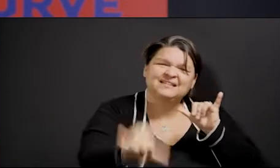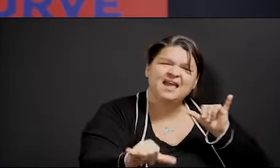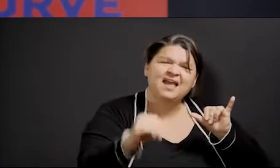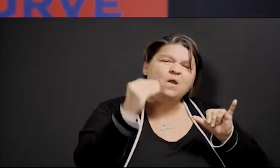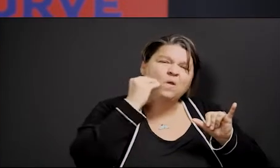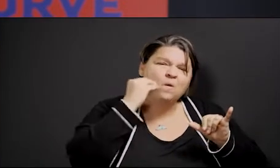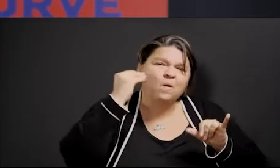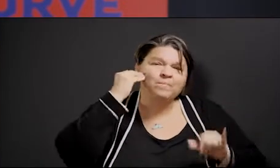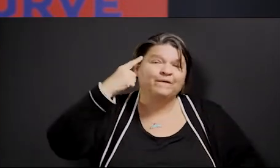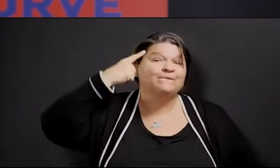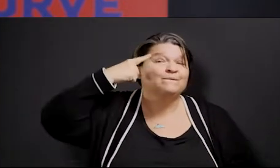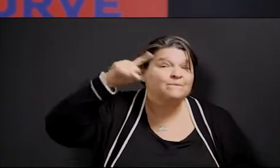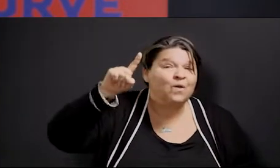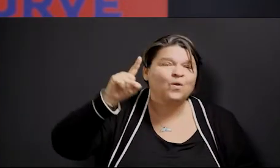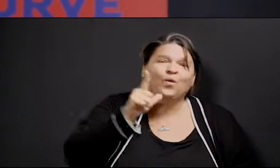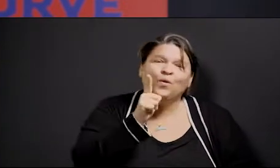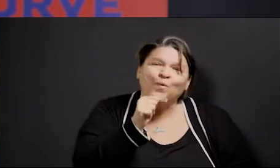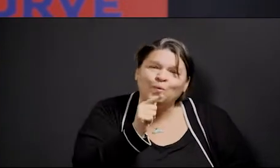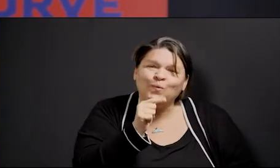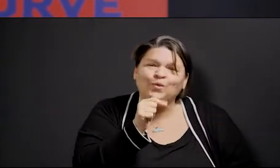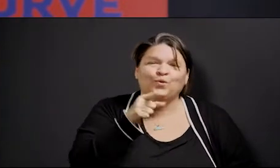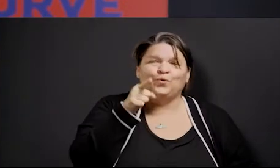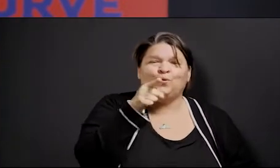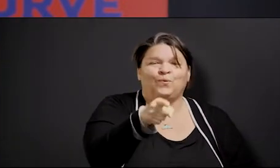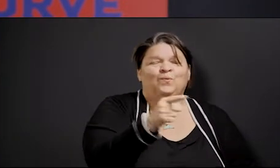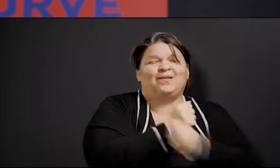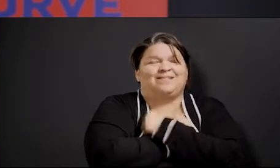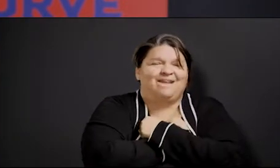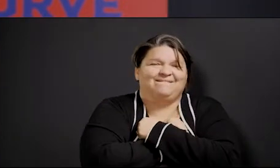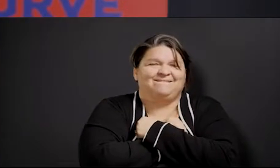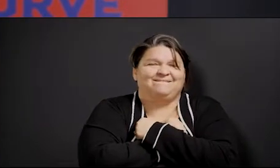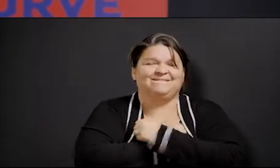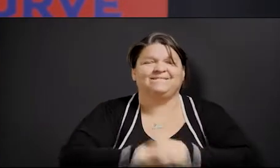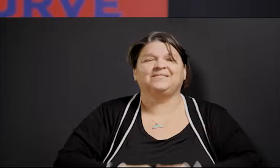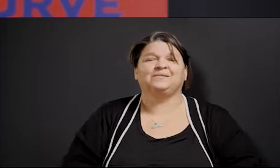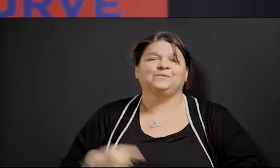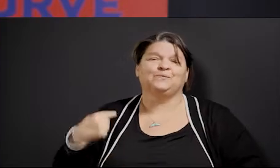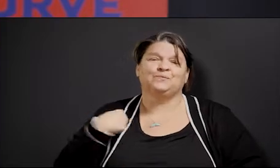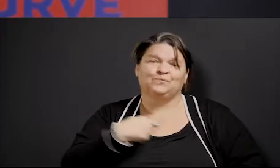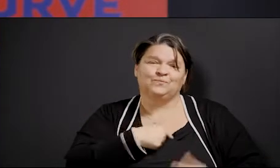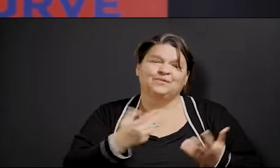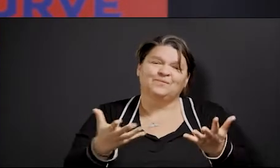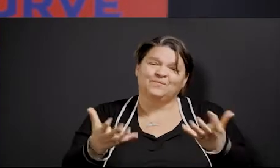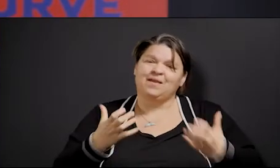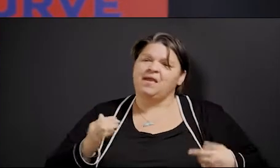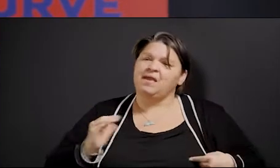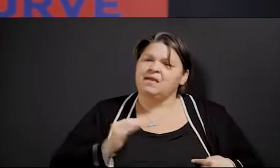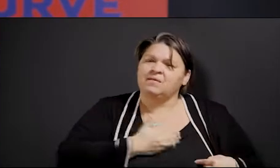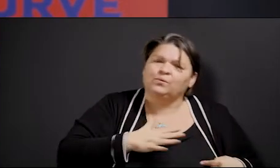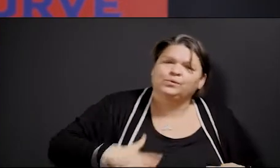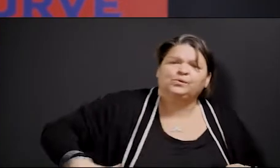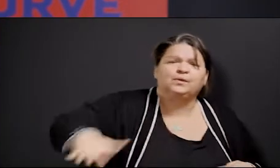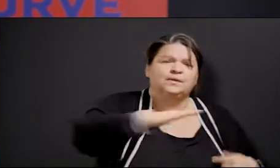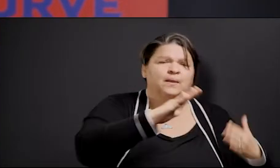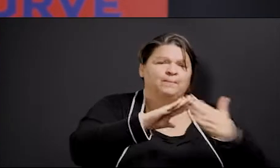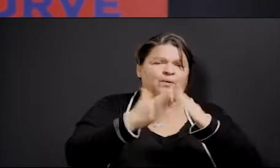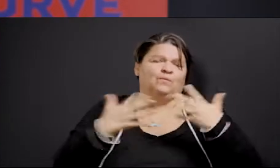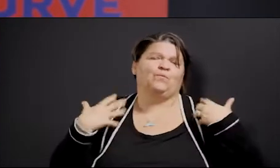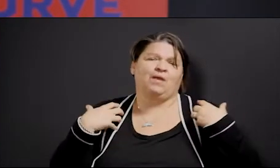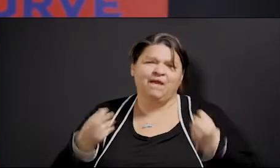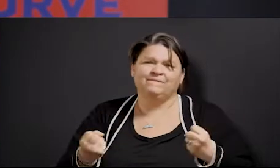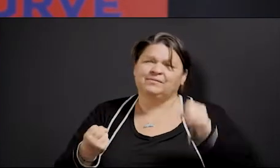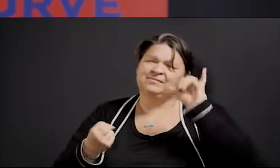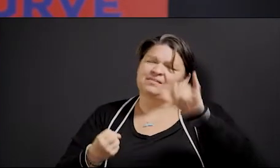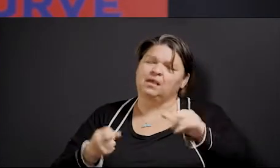be compromised. Your safety and the health of our community is critical to us as we make key decisions about